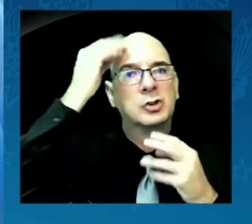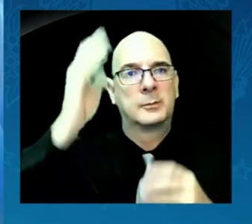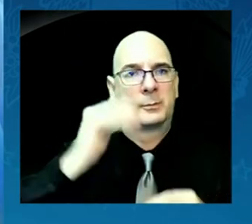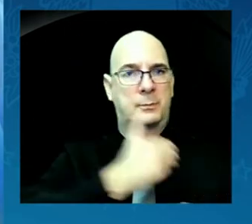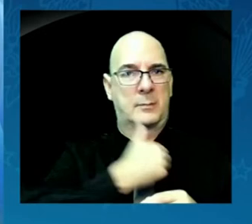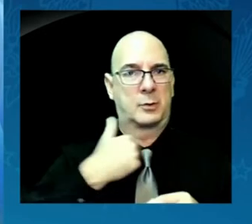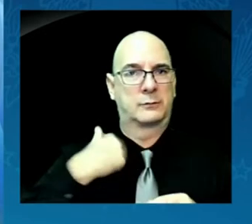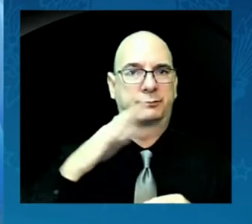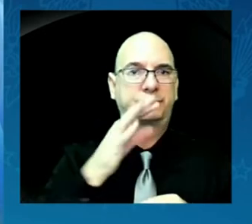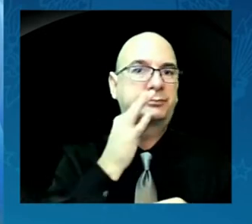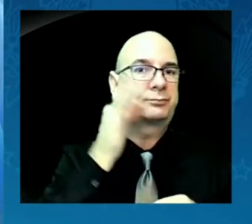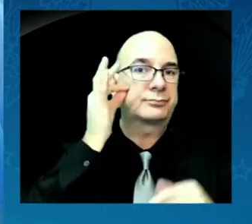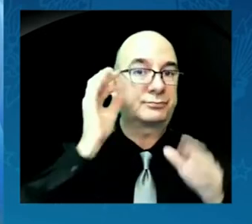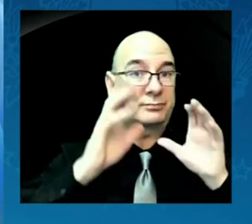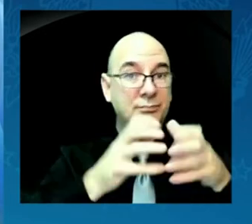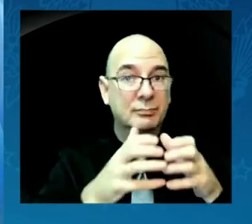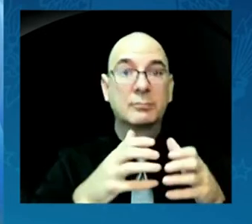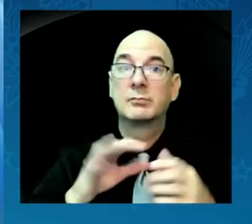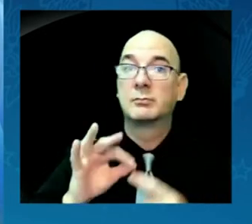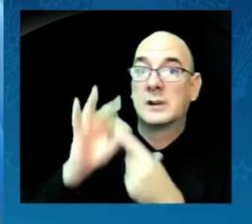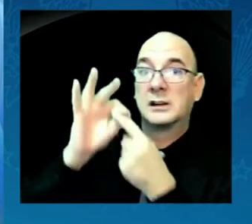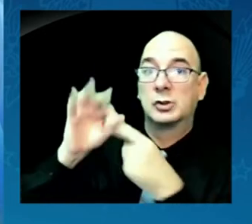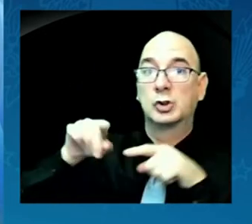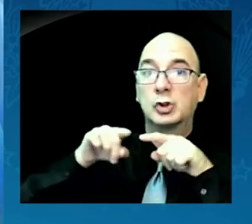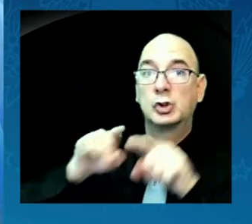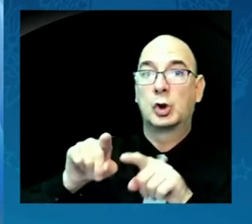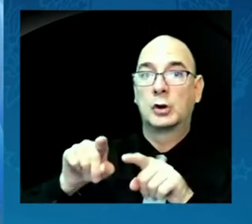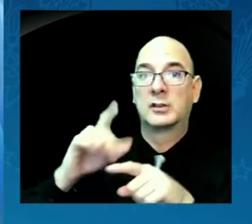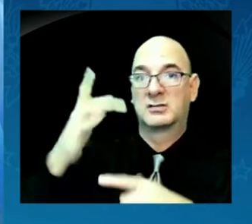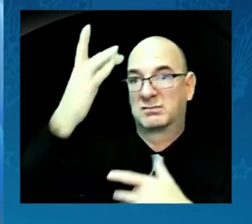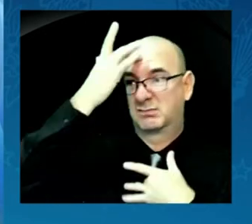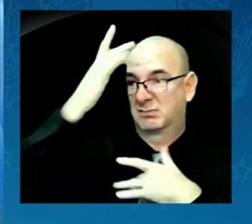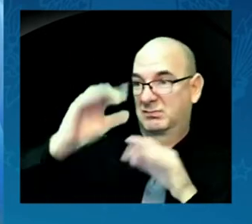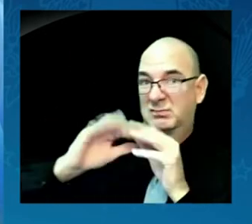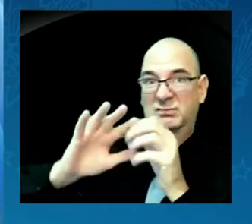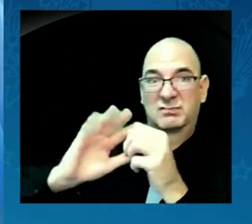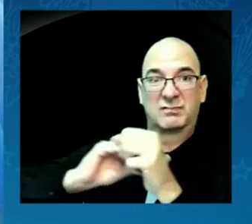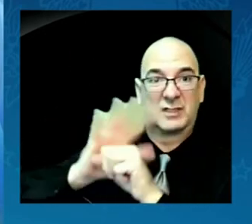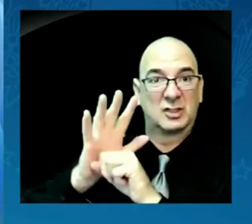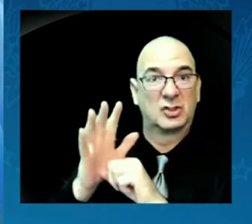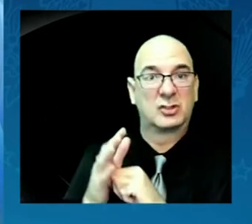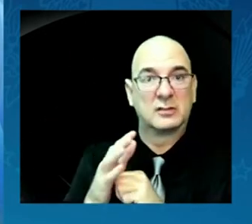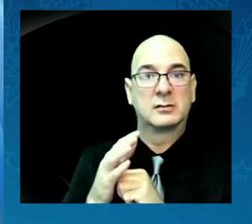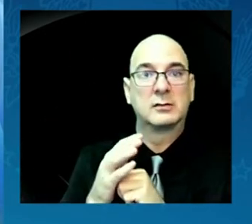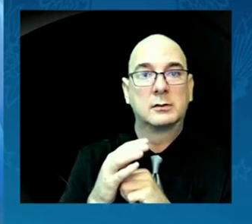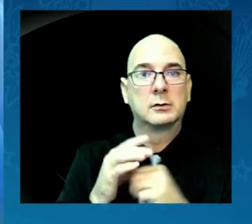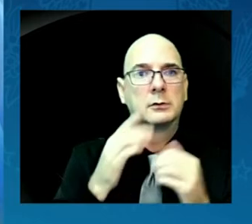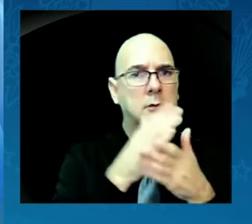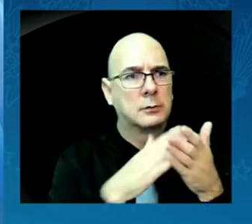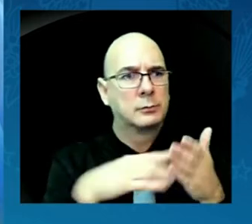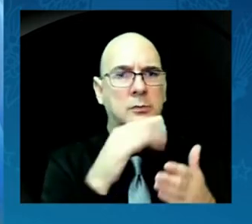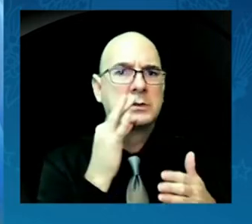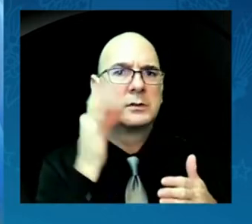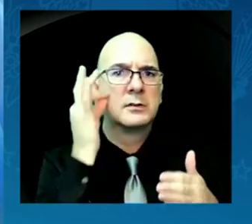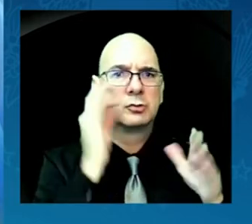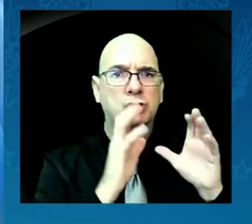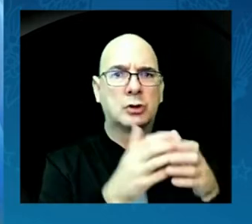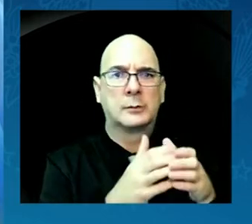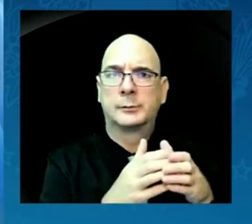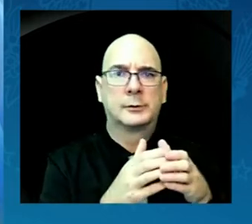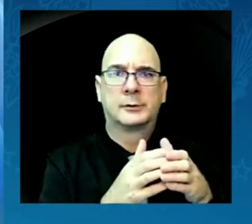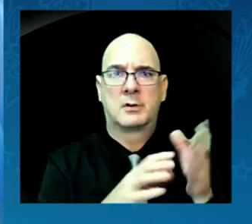Dr. Payment said that tribes are being left behind on this, as well as so many other issues.